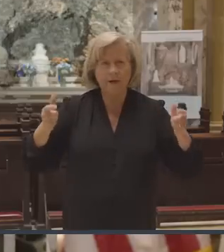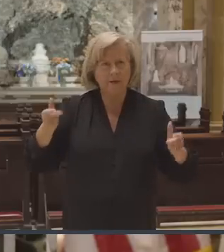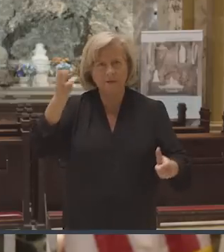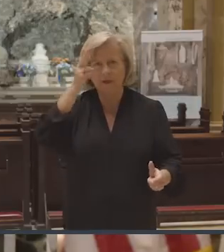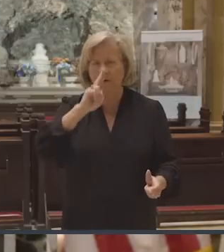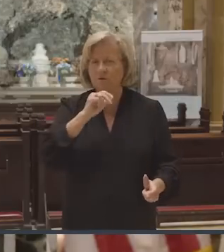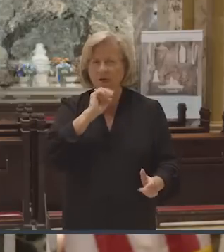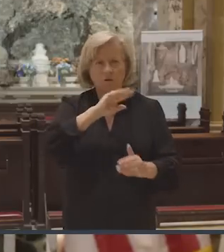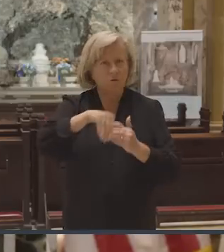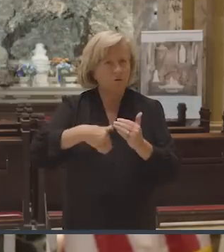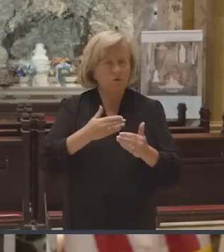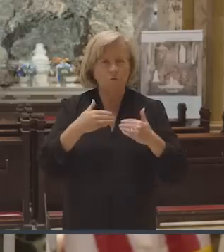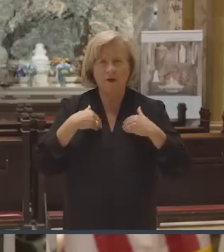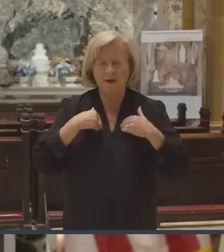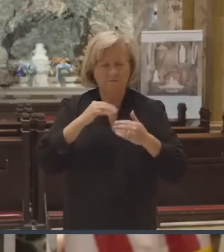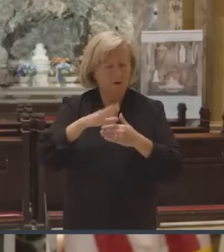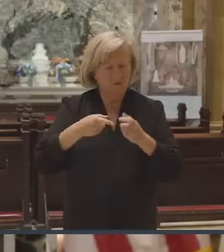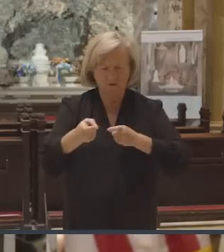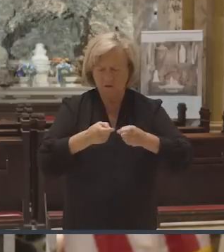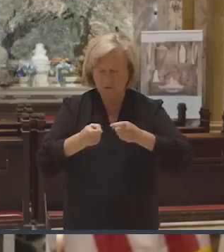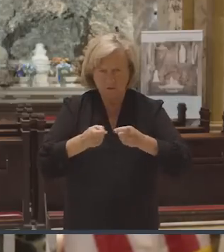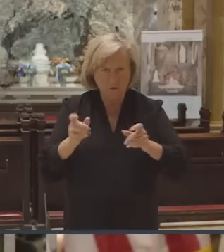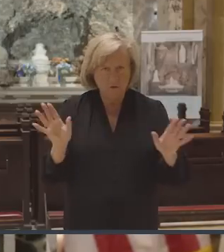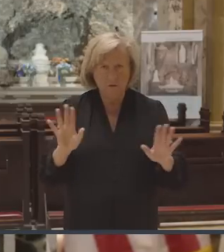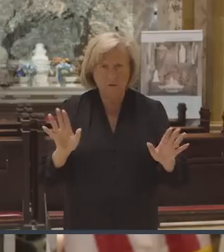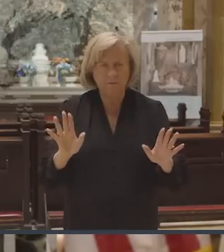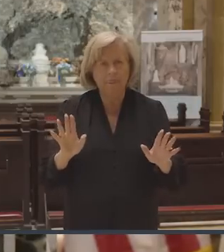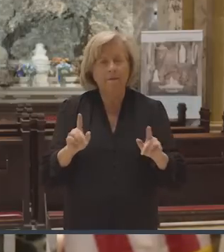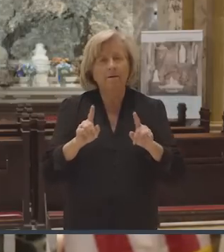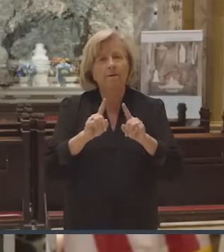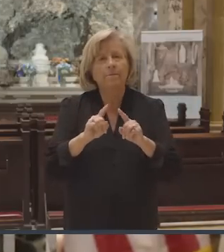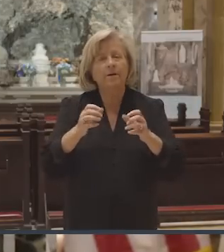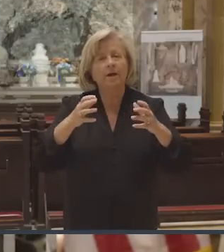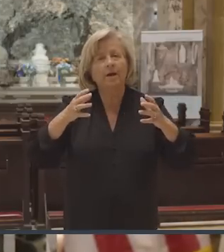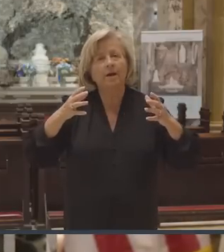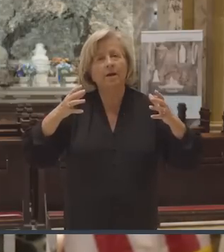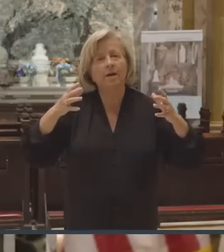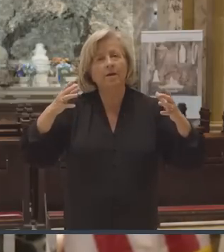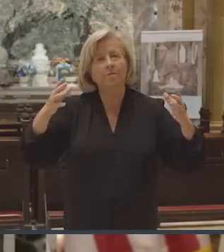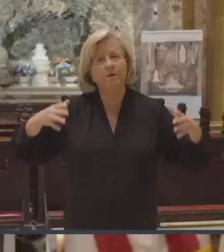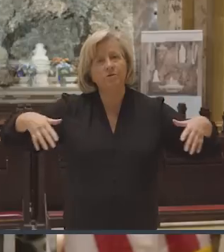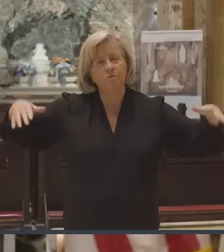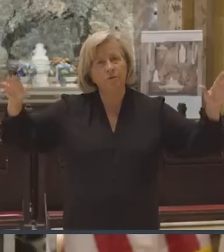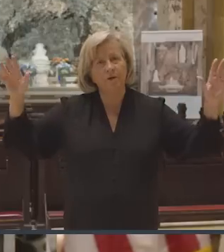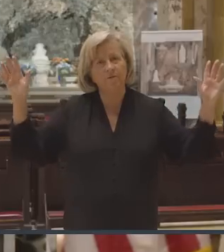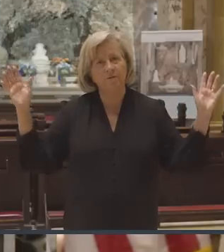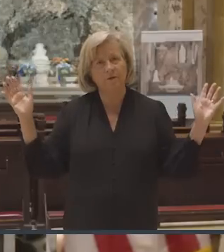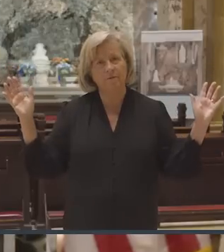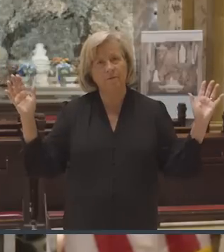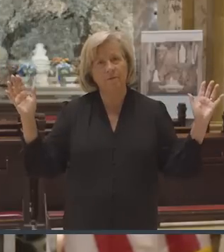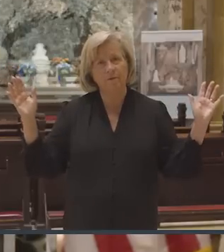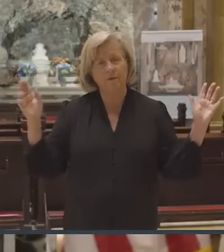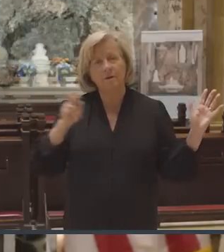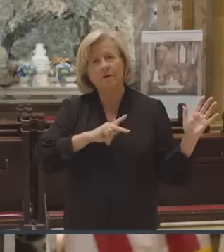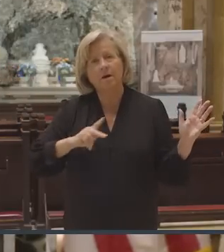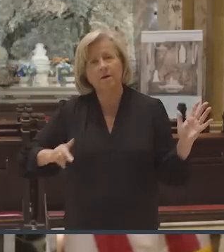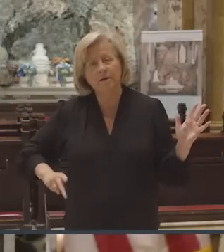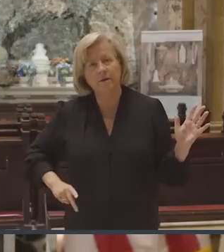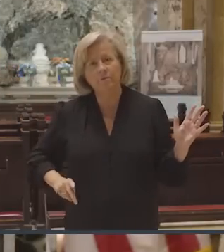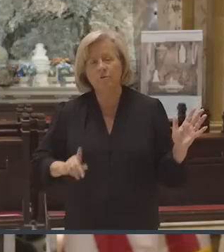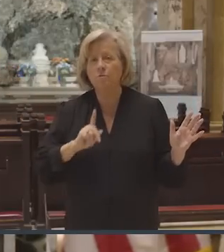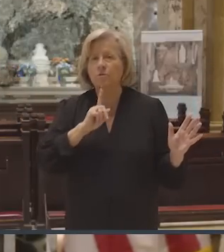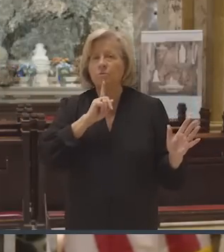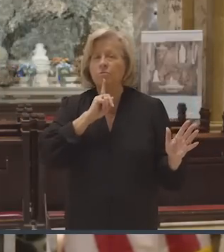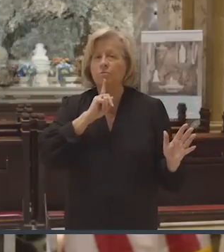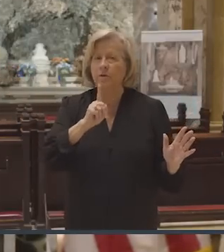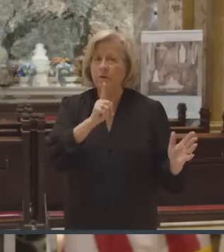or on how much we control, but in how much we give up. A kingdom where true power